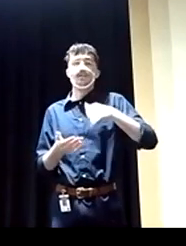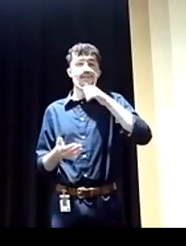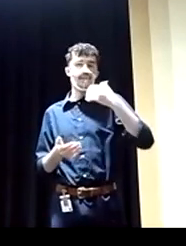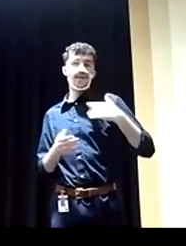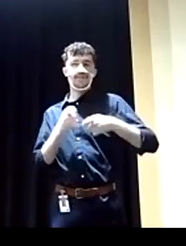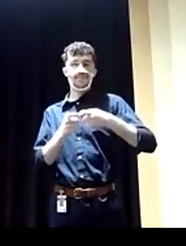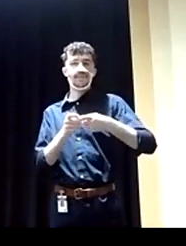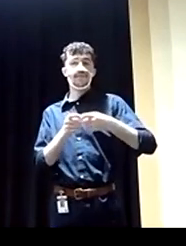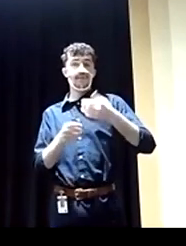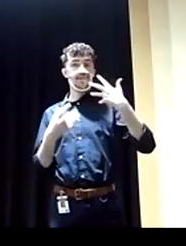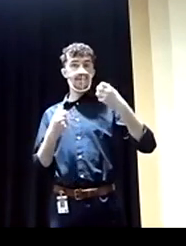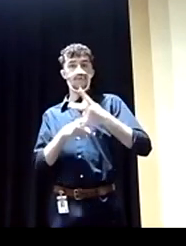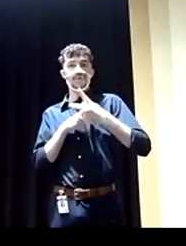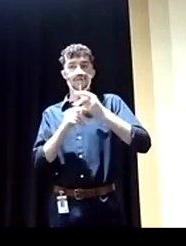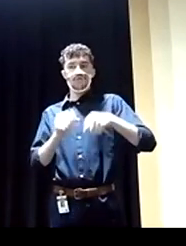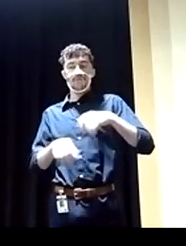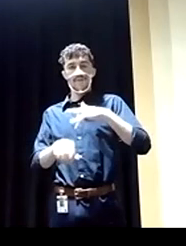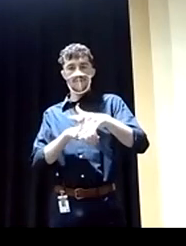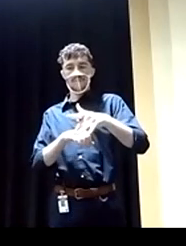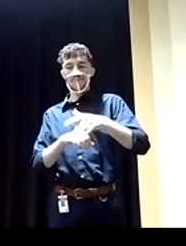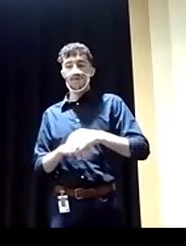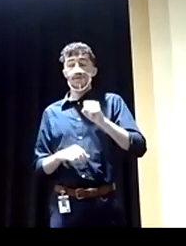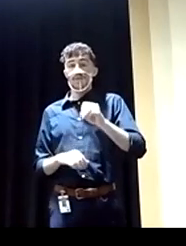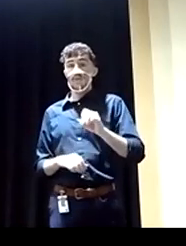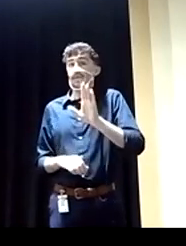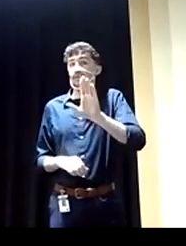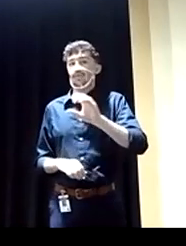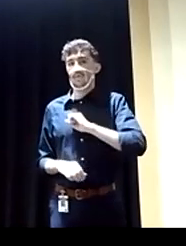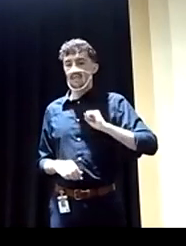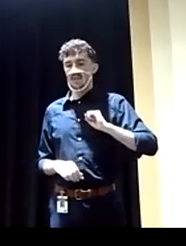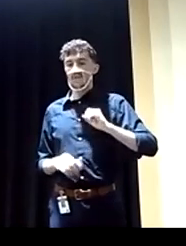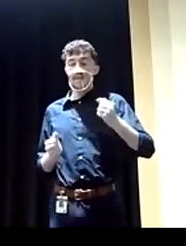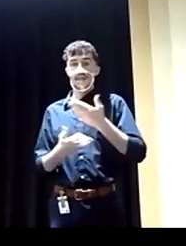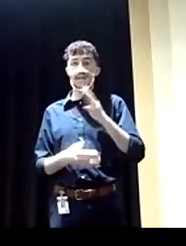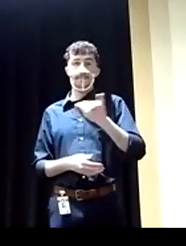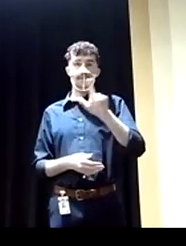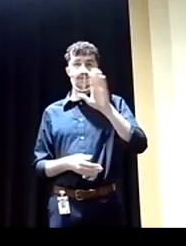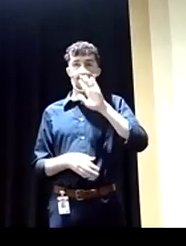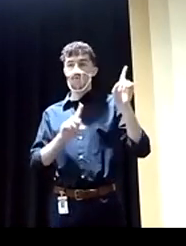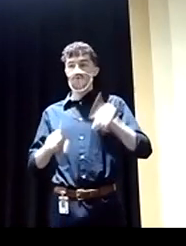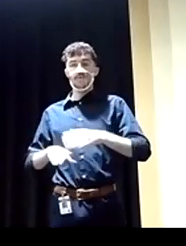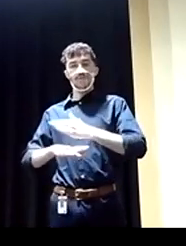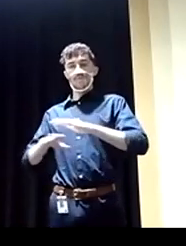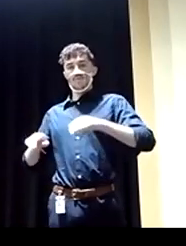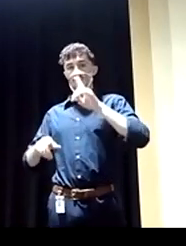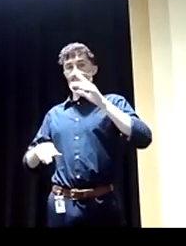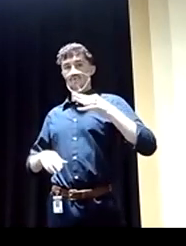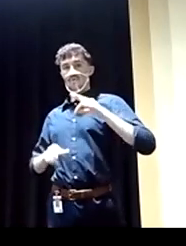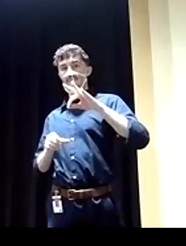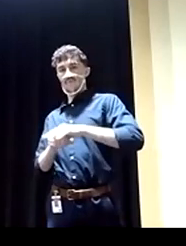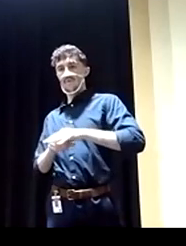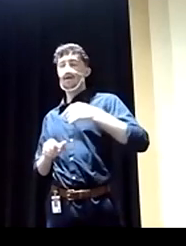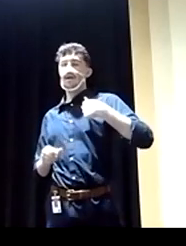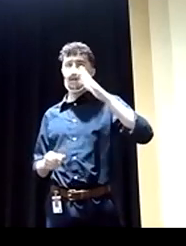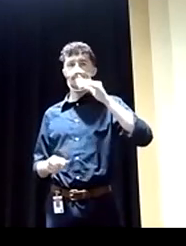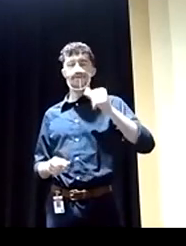deserve. As your senator, every or any bill that comes to the floor that expands access, that lowers costs, I'm going to be